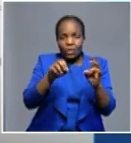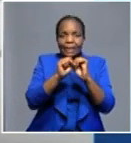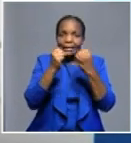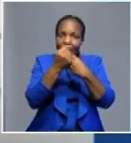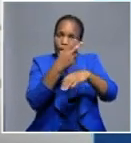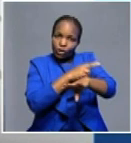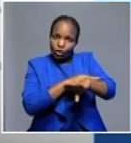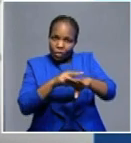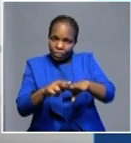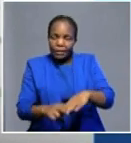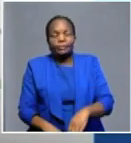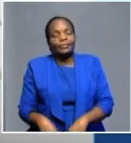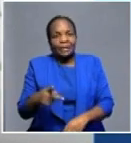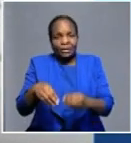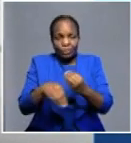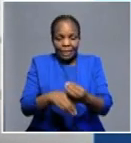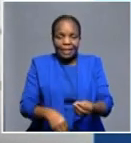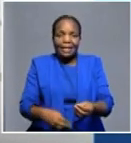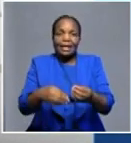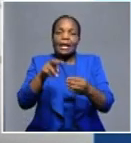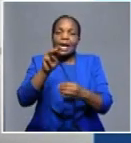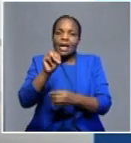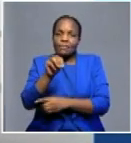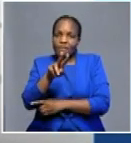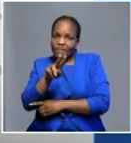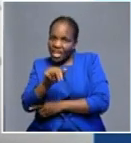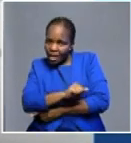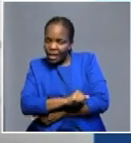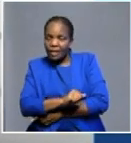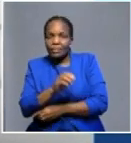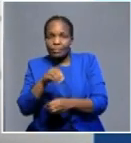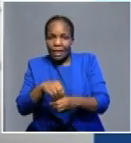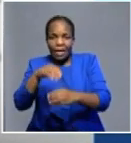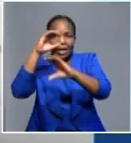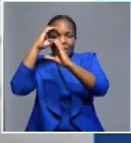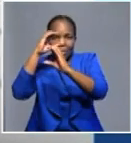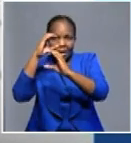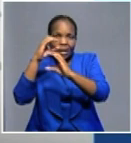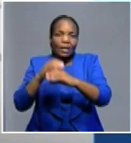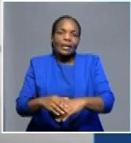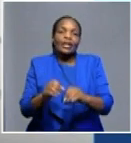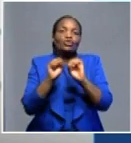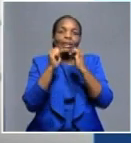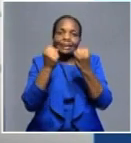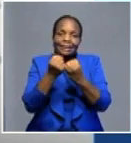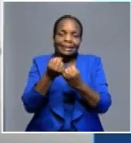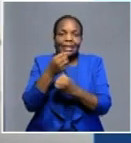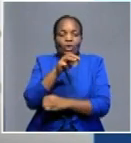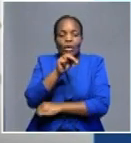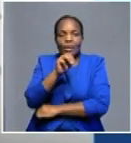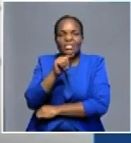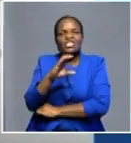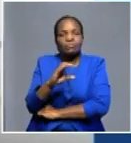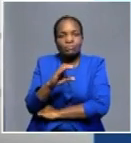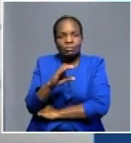Authority, you know, MVA Fund, National Road Safety Council, and our medias, including the telecommunications or MTC. The